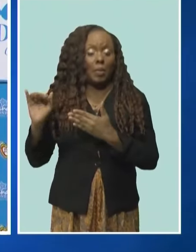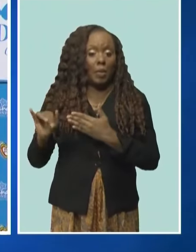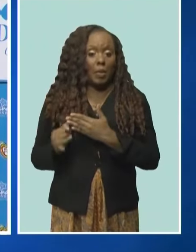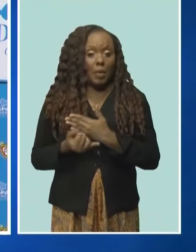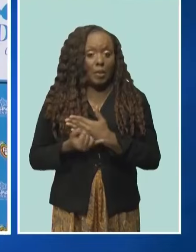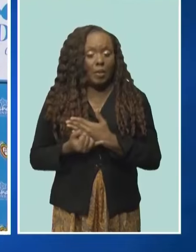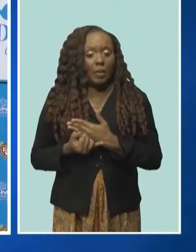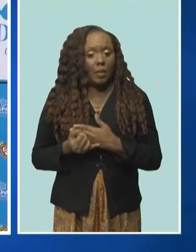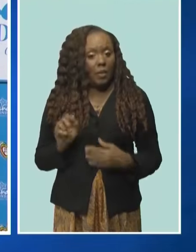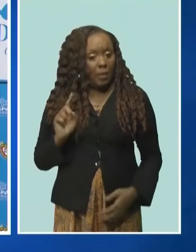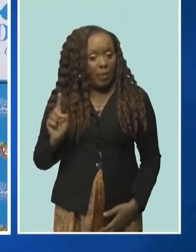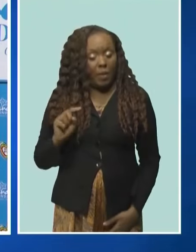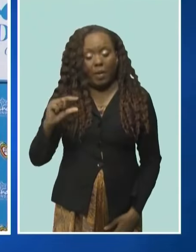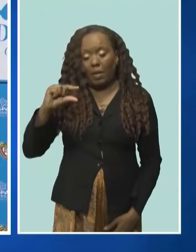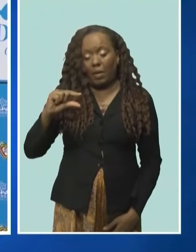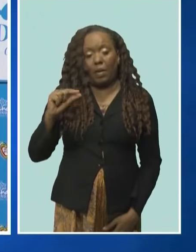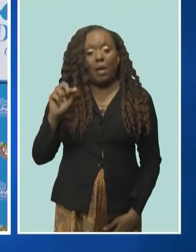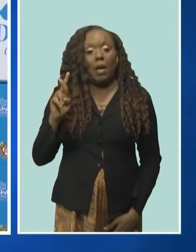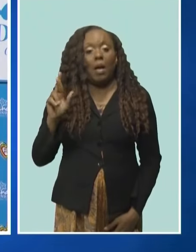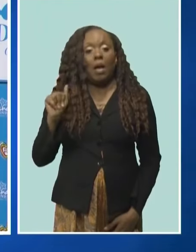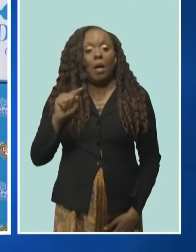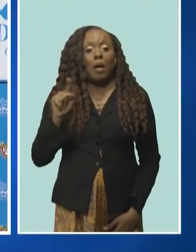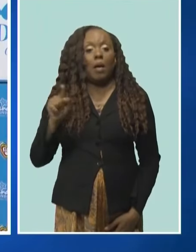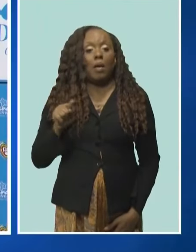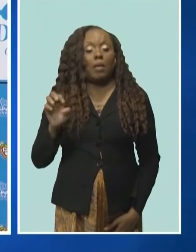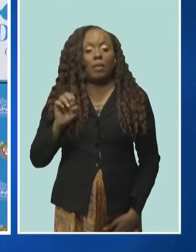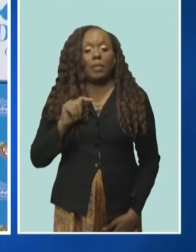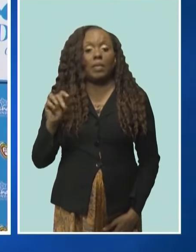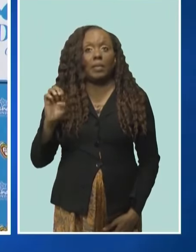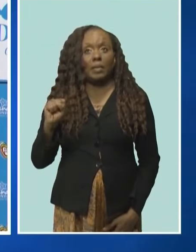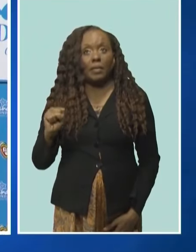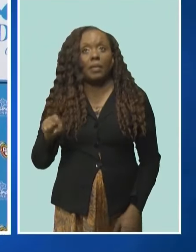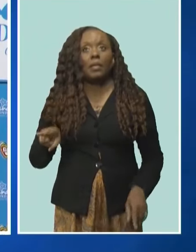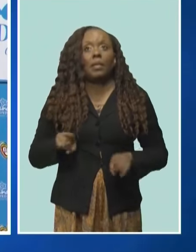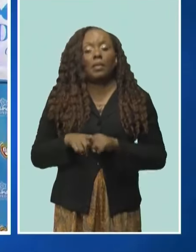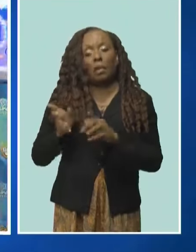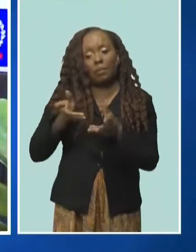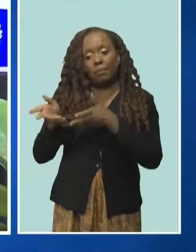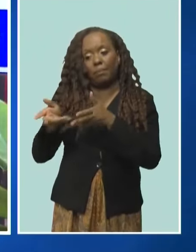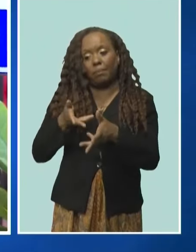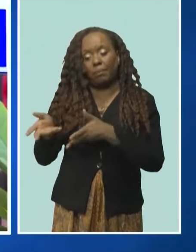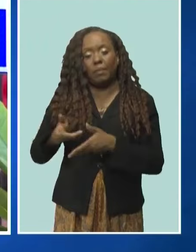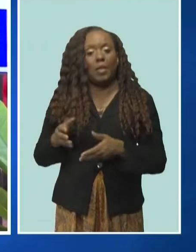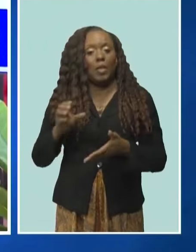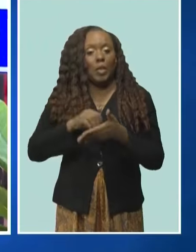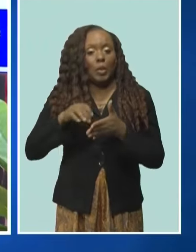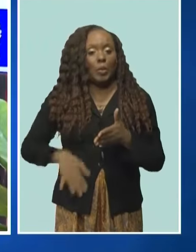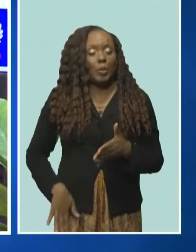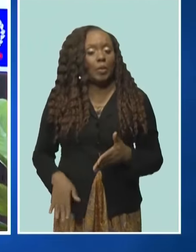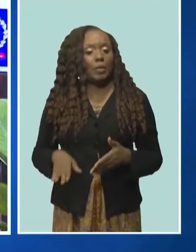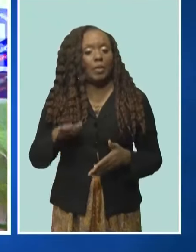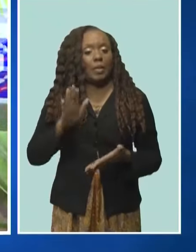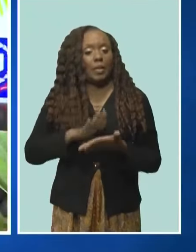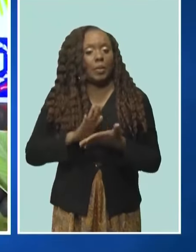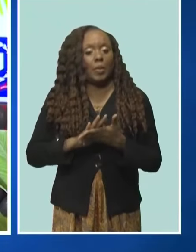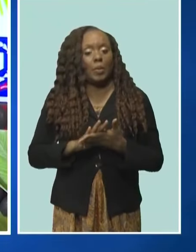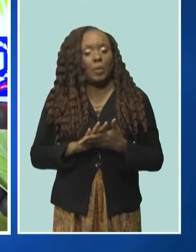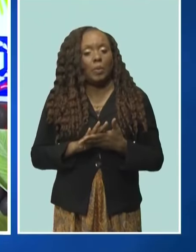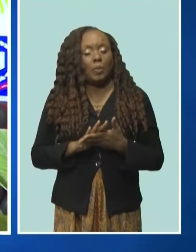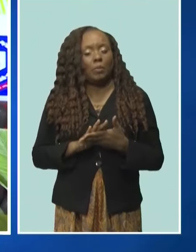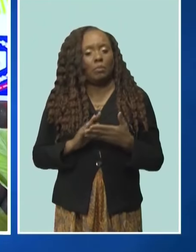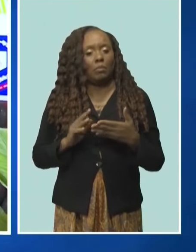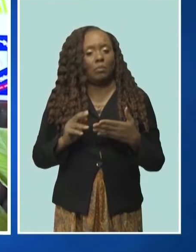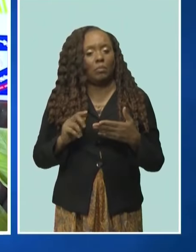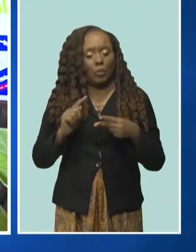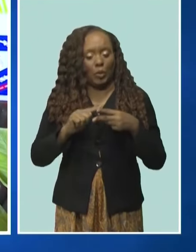Resource Center with help from the community and engaged students at the St. Stephen's Primary and Grisettes Primary